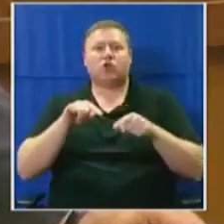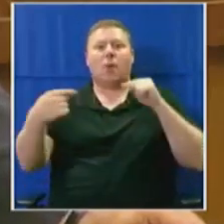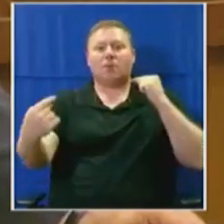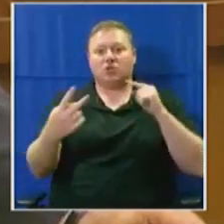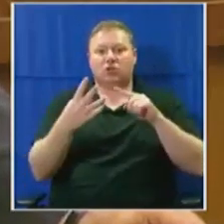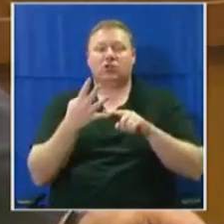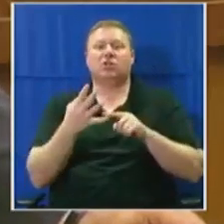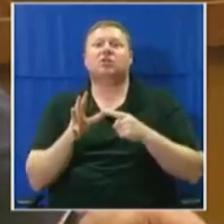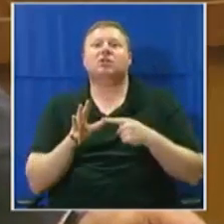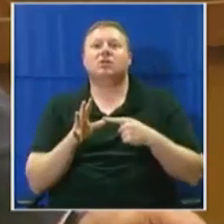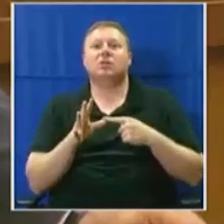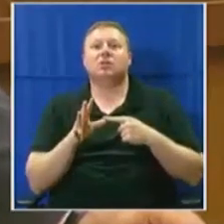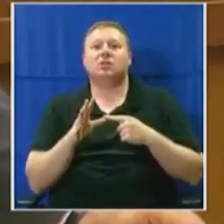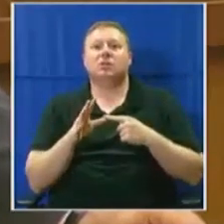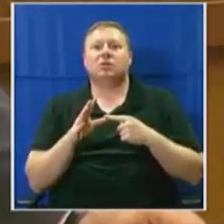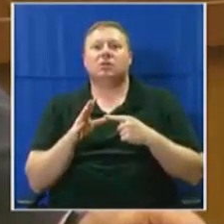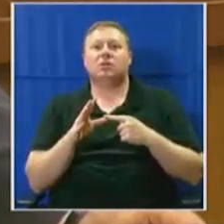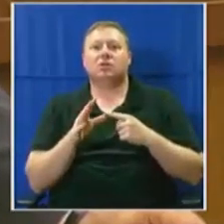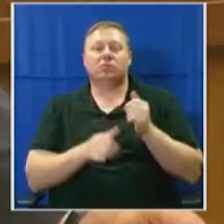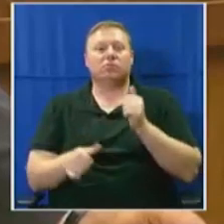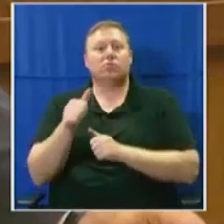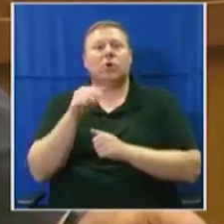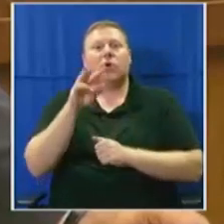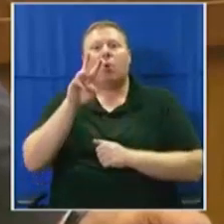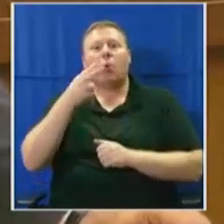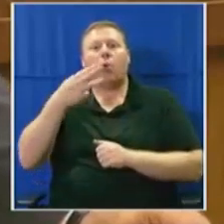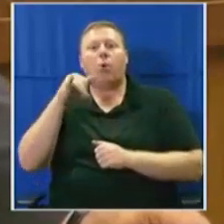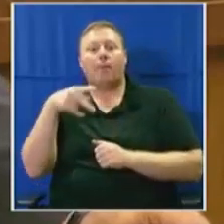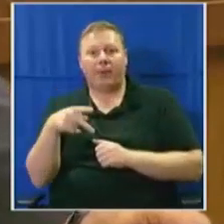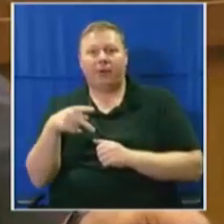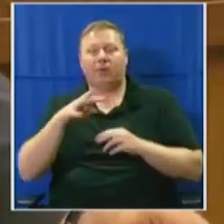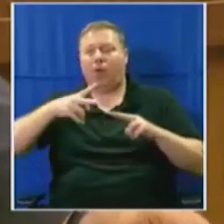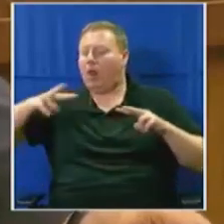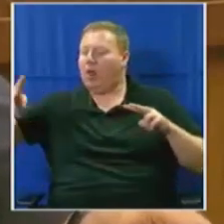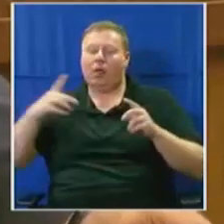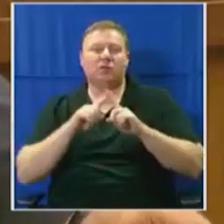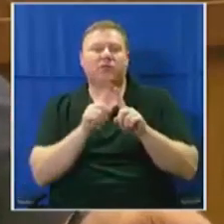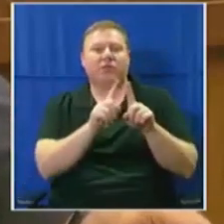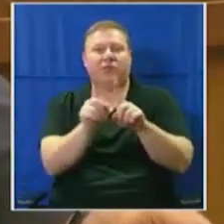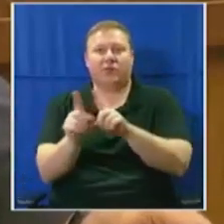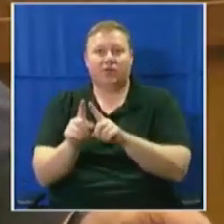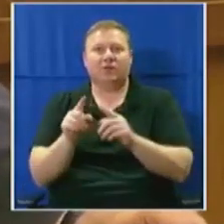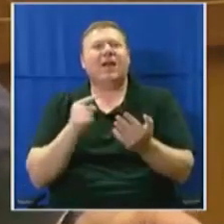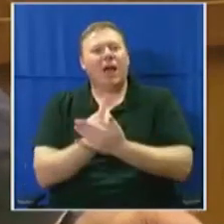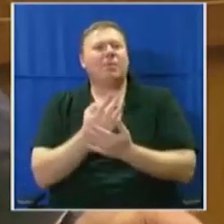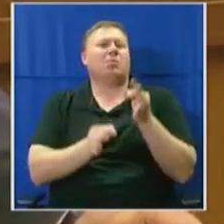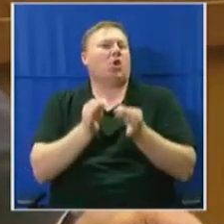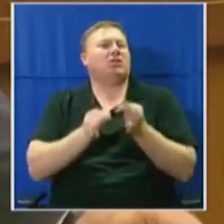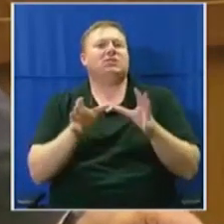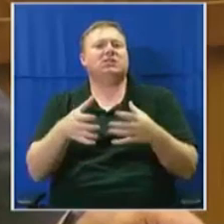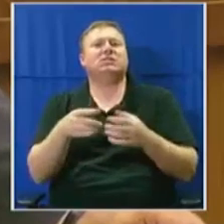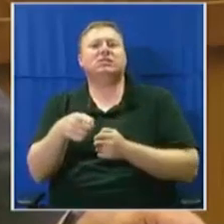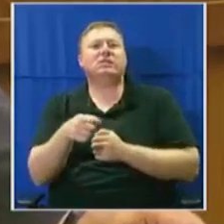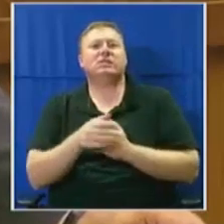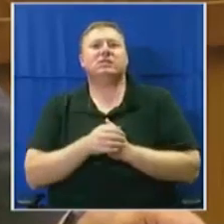We've seen a new Chief Whip of the Official Opposition. And we've seen many other things. That's what happens in politics. And